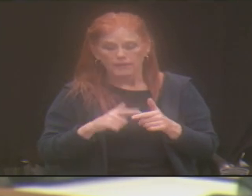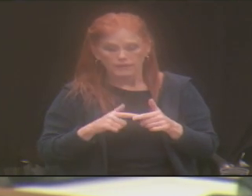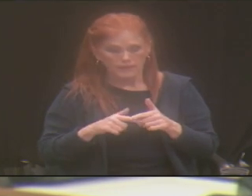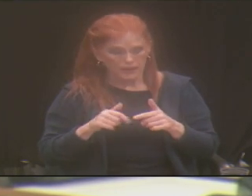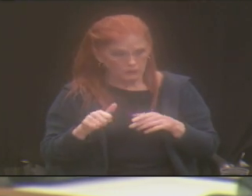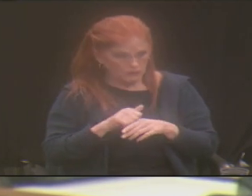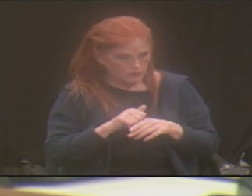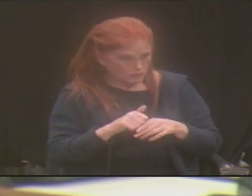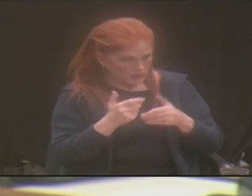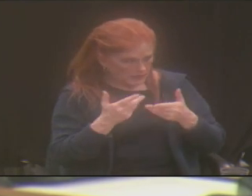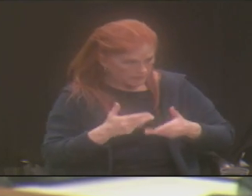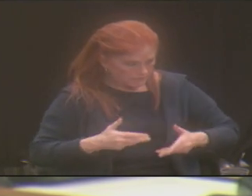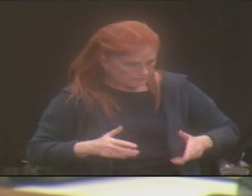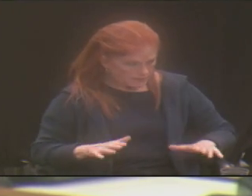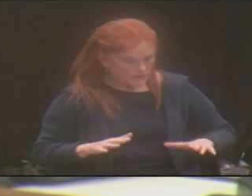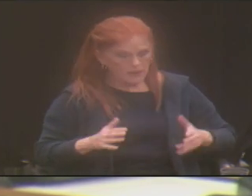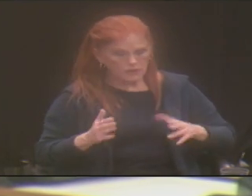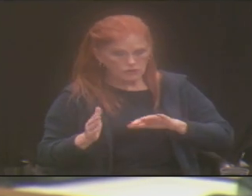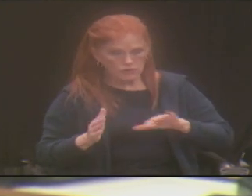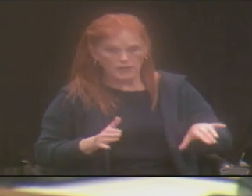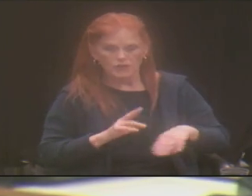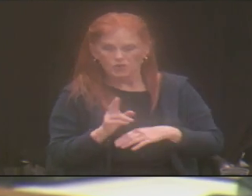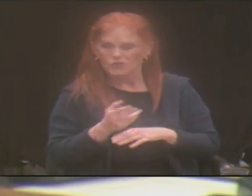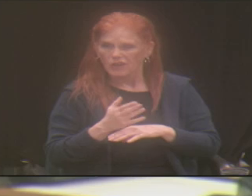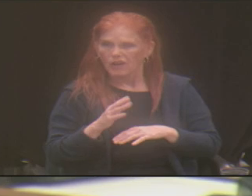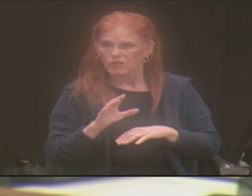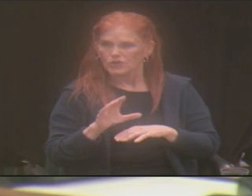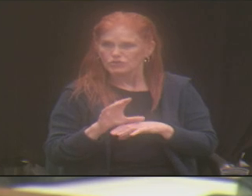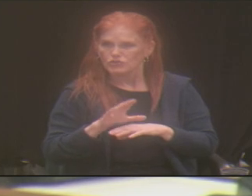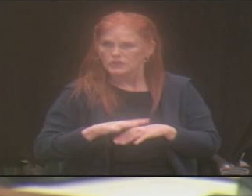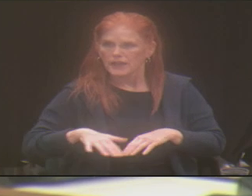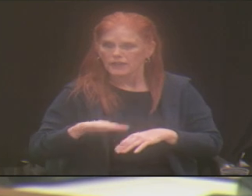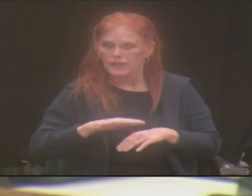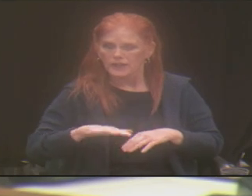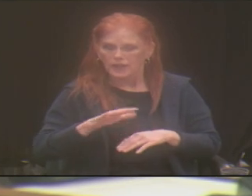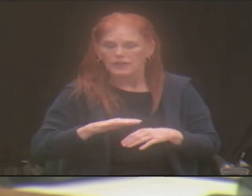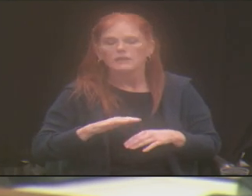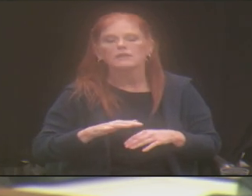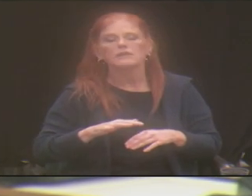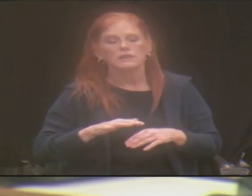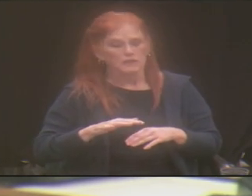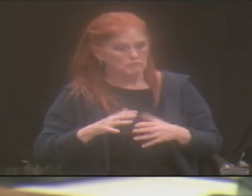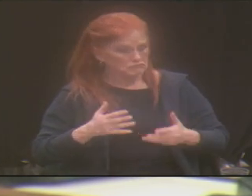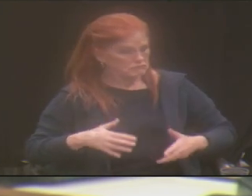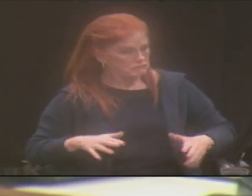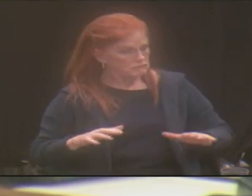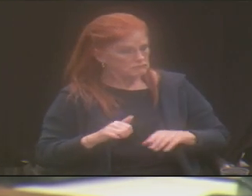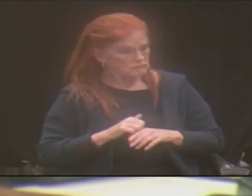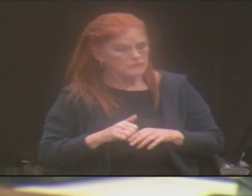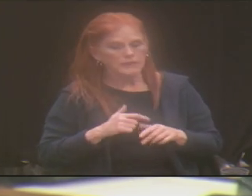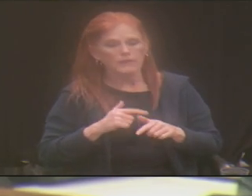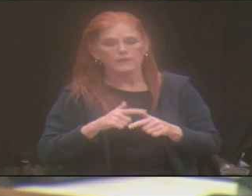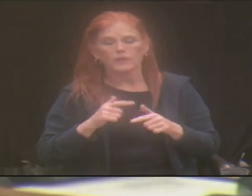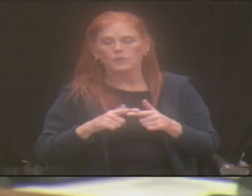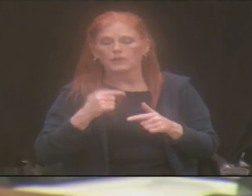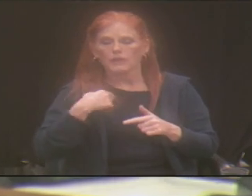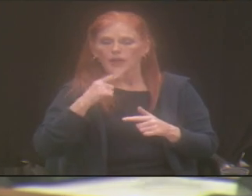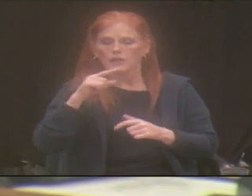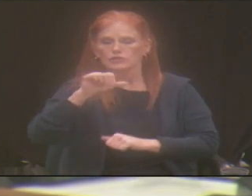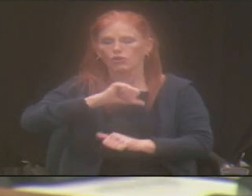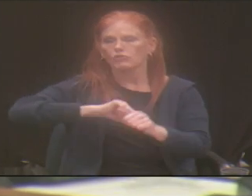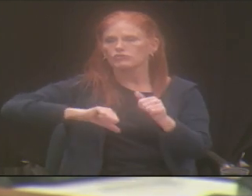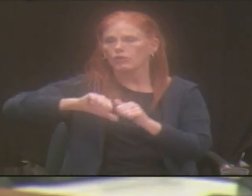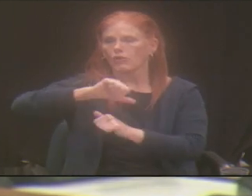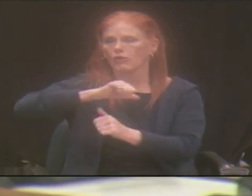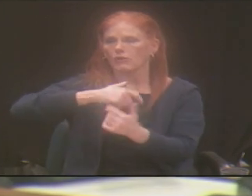was over, then we looked at socialization, okay? How can we partner with the